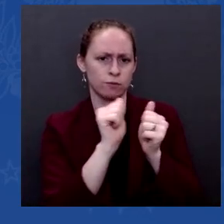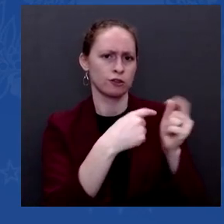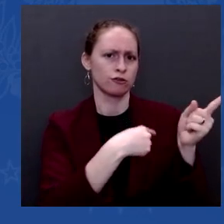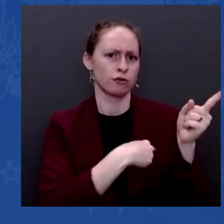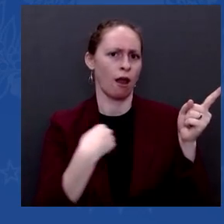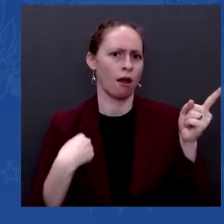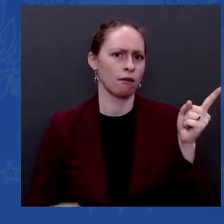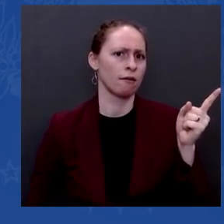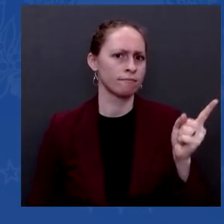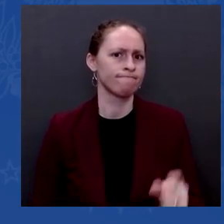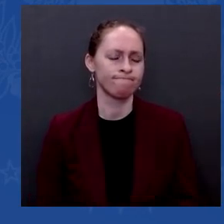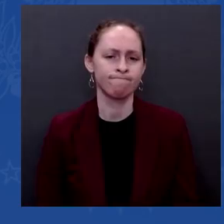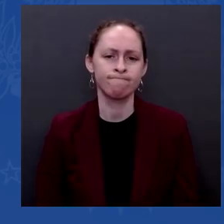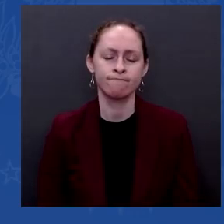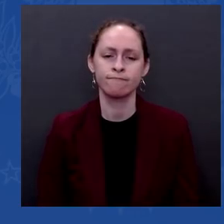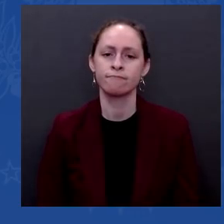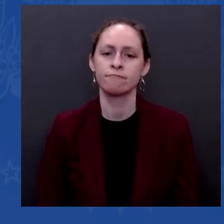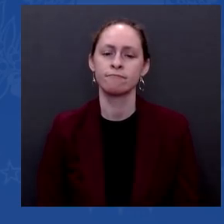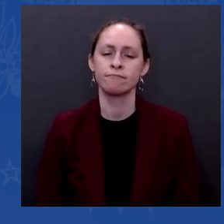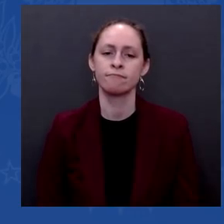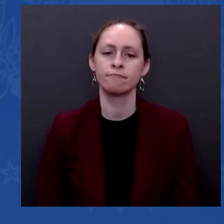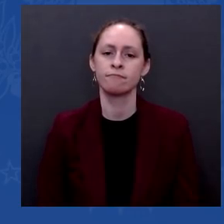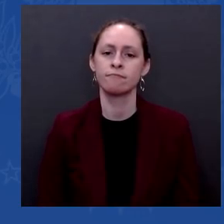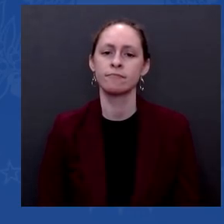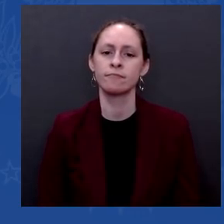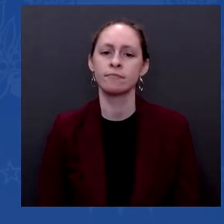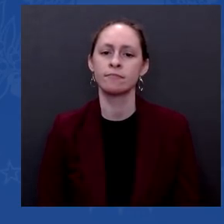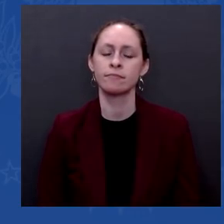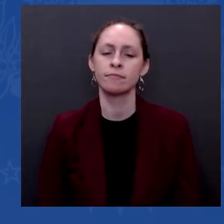commitments — and be able to lift some of it. But we're not there yet.